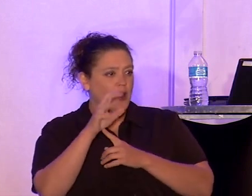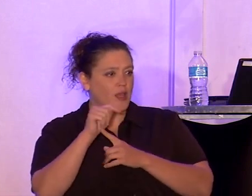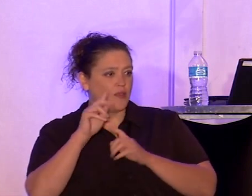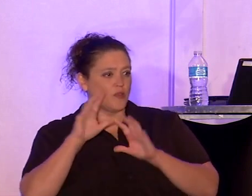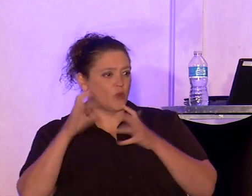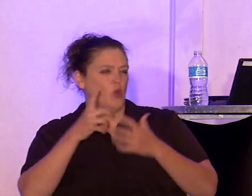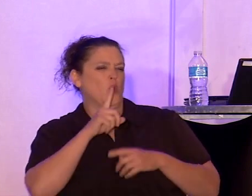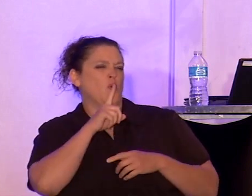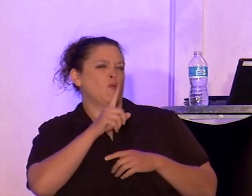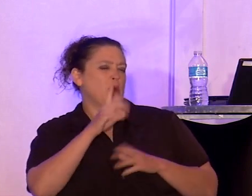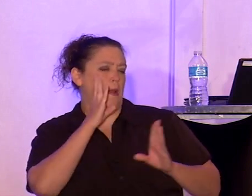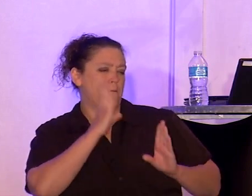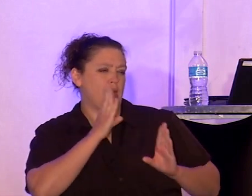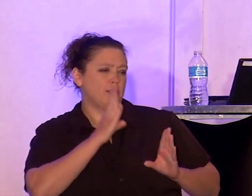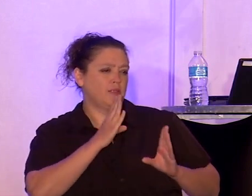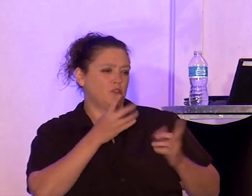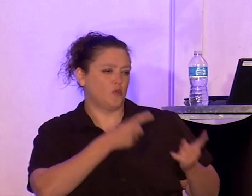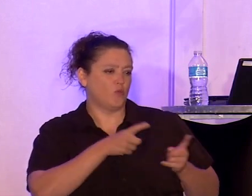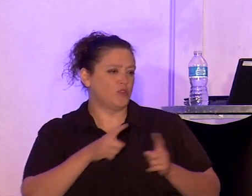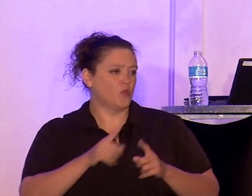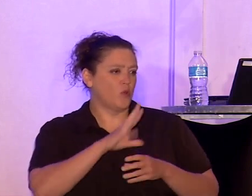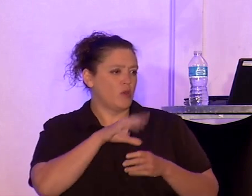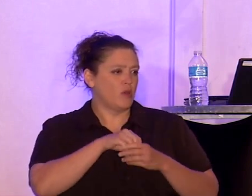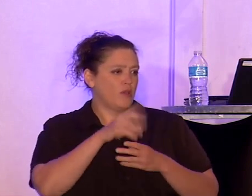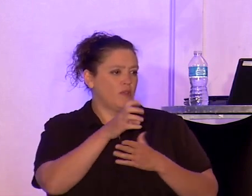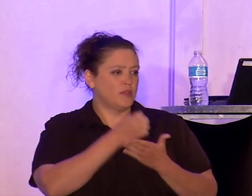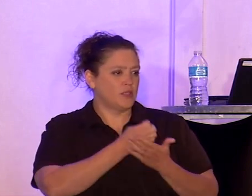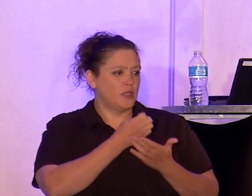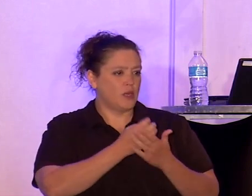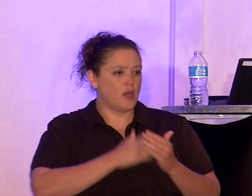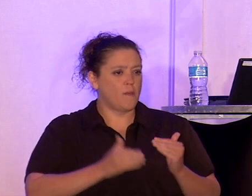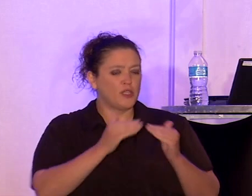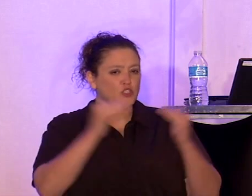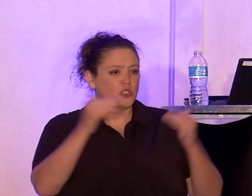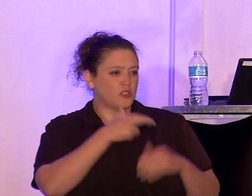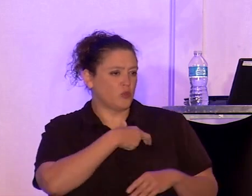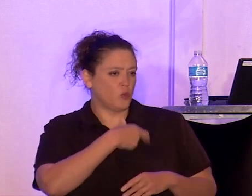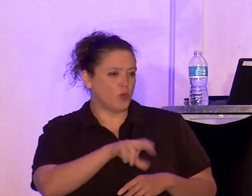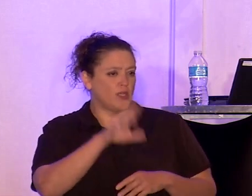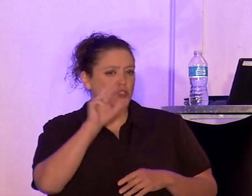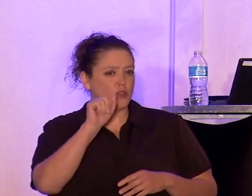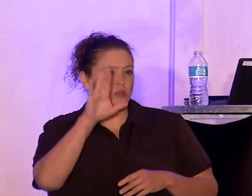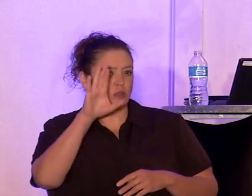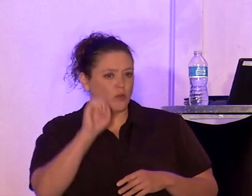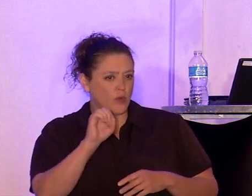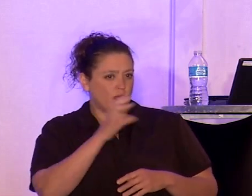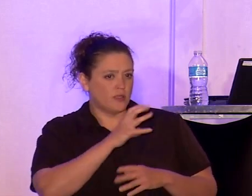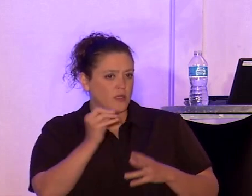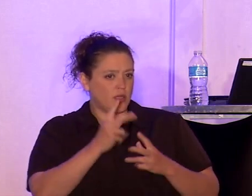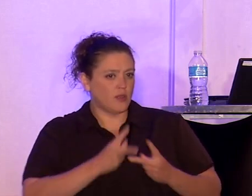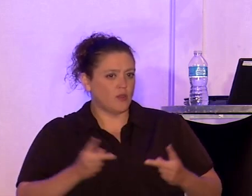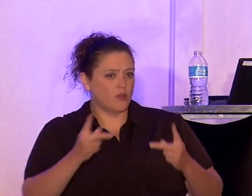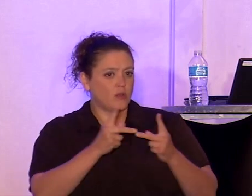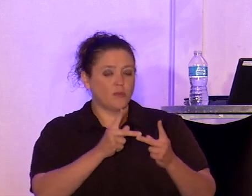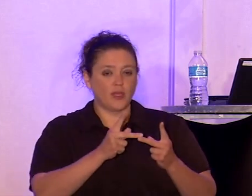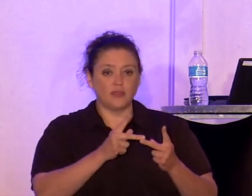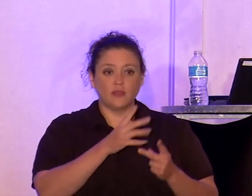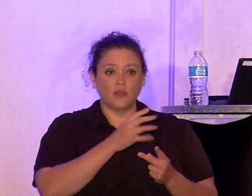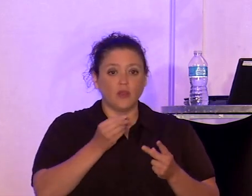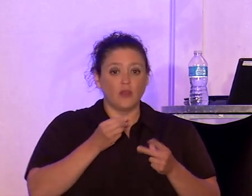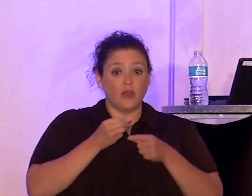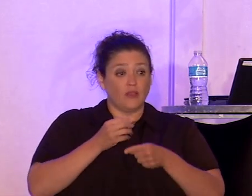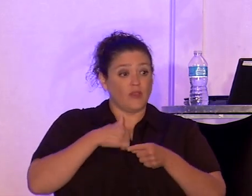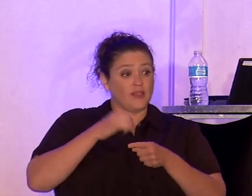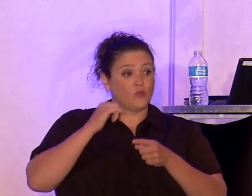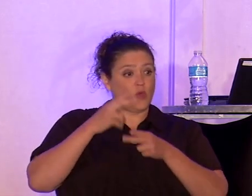pay serious attention to the intersection of economic justice, religion, race, and place. And this is what I will